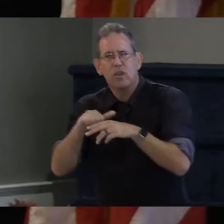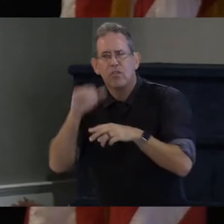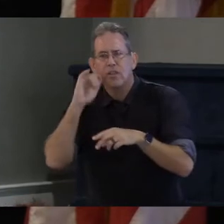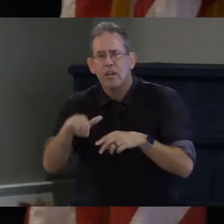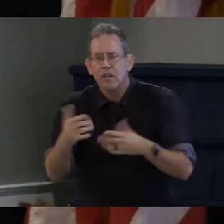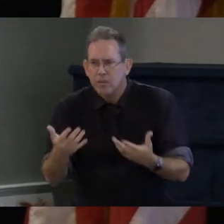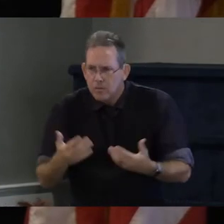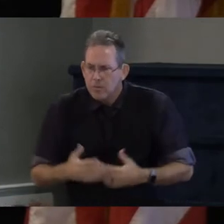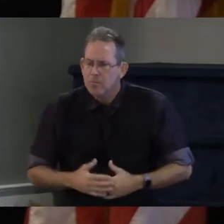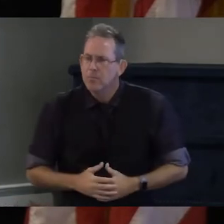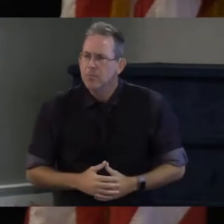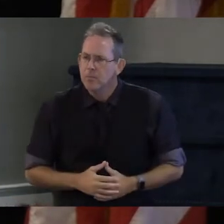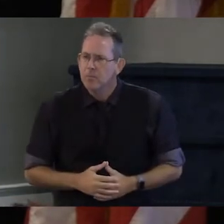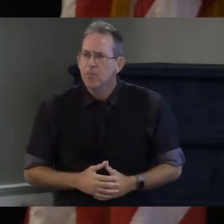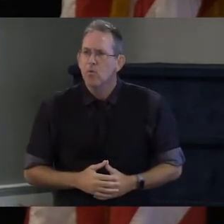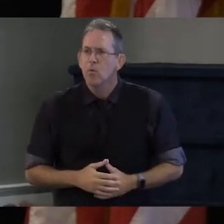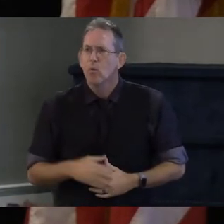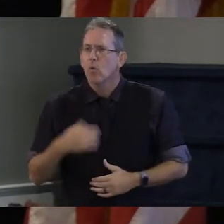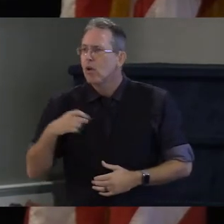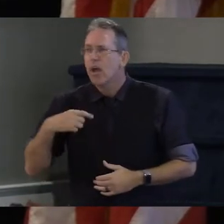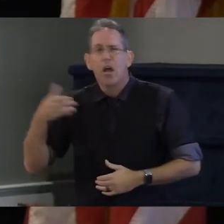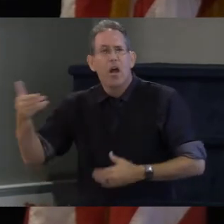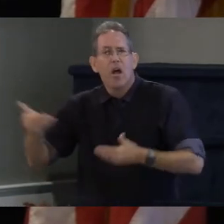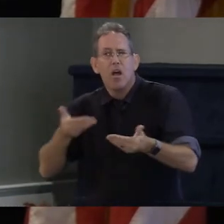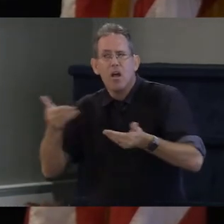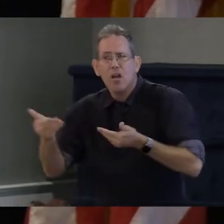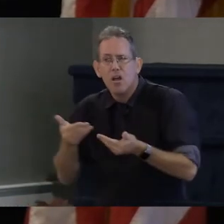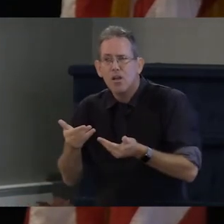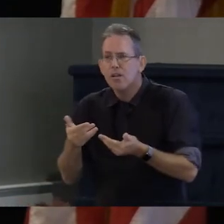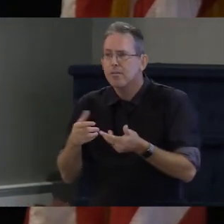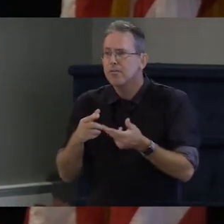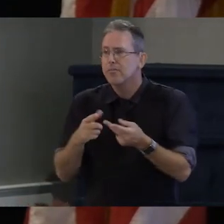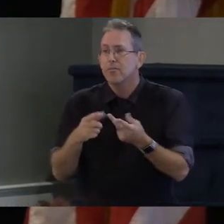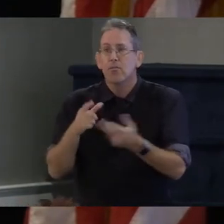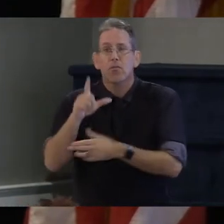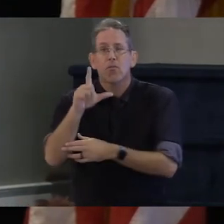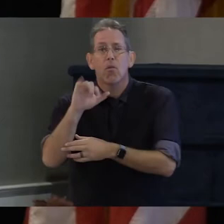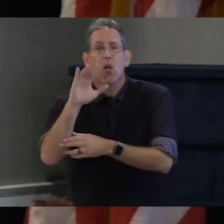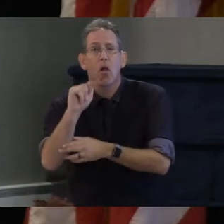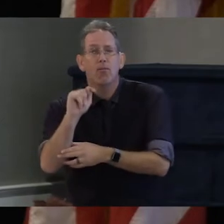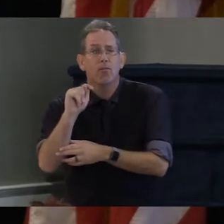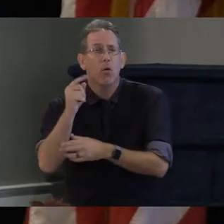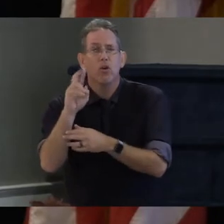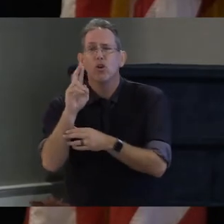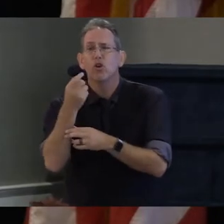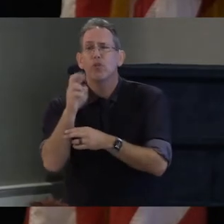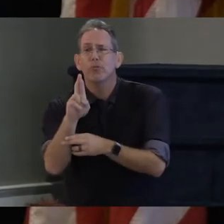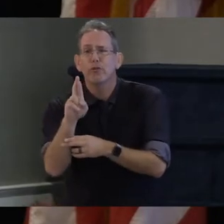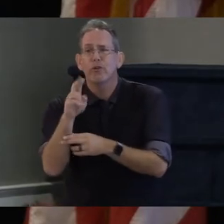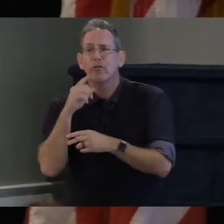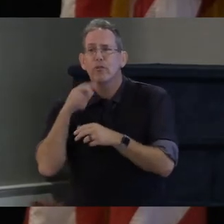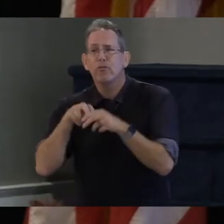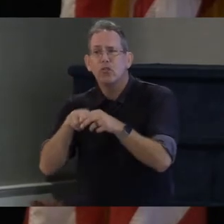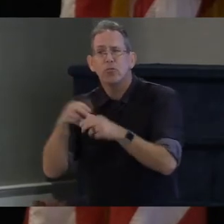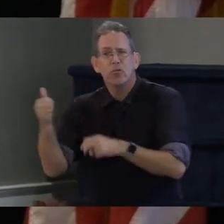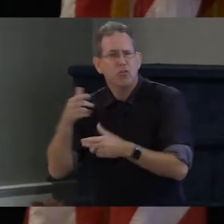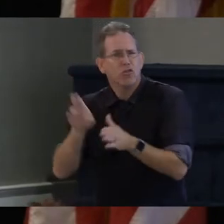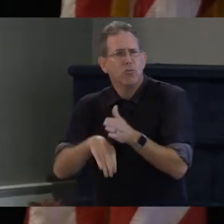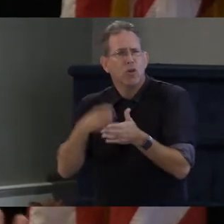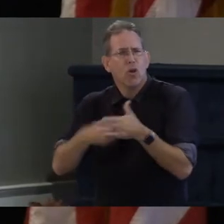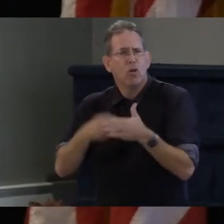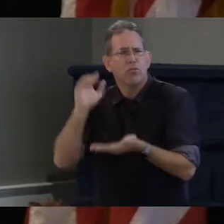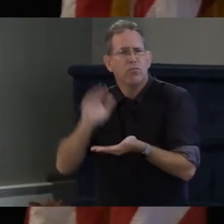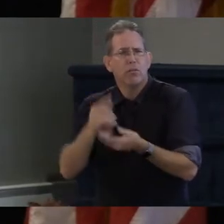could hire Lyft or Uber drivers to cheaper than we can expand SSTA